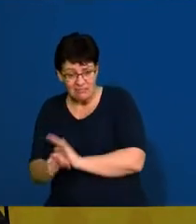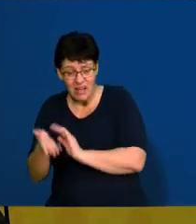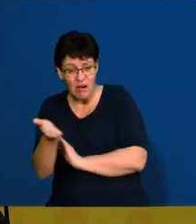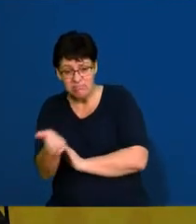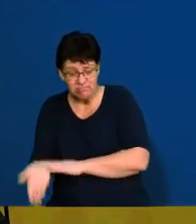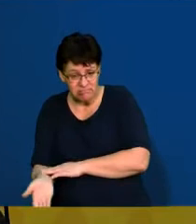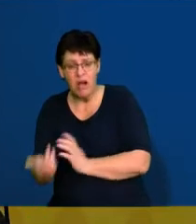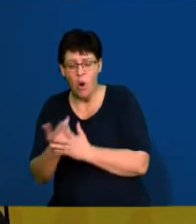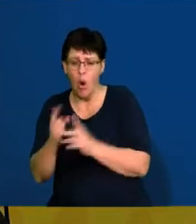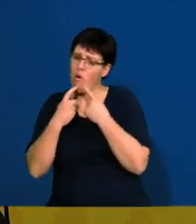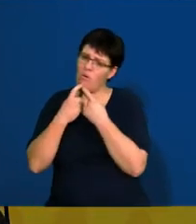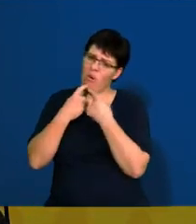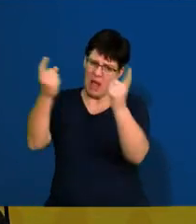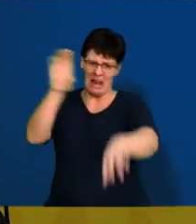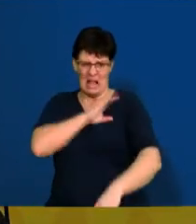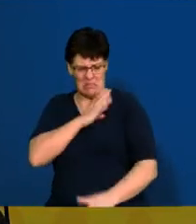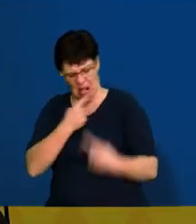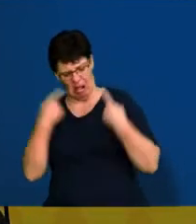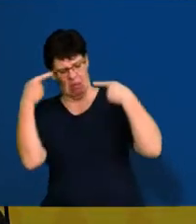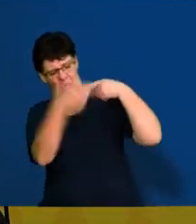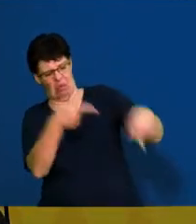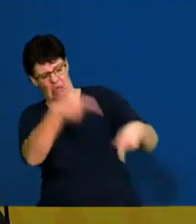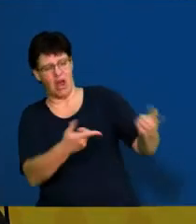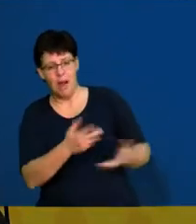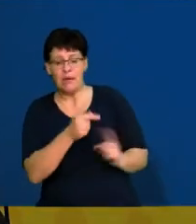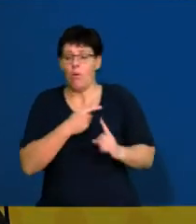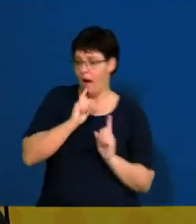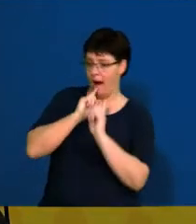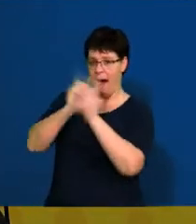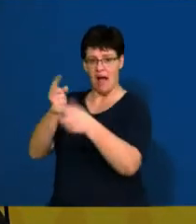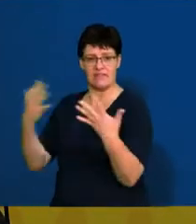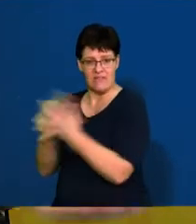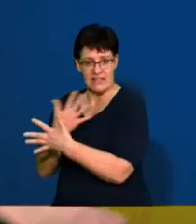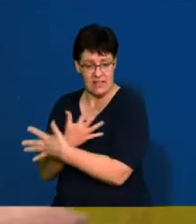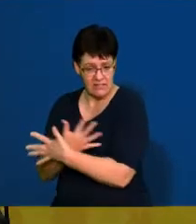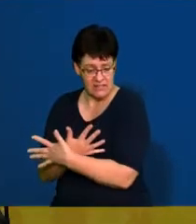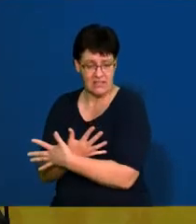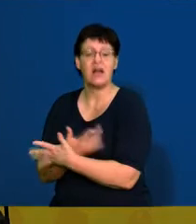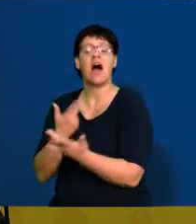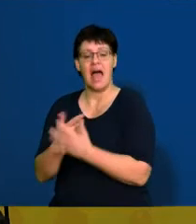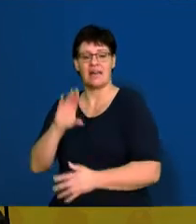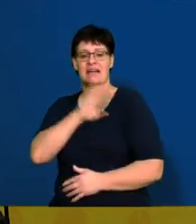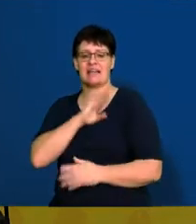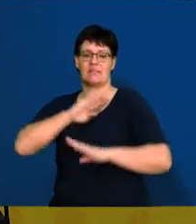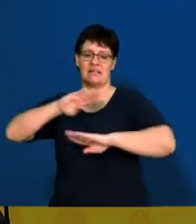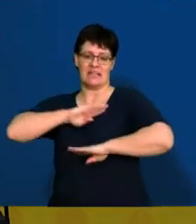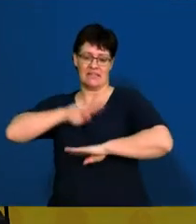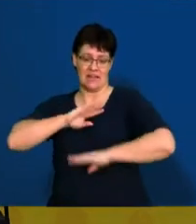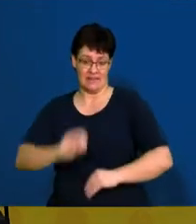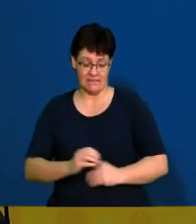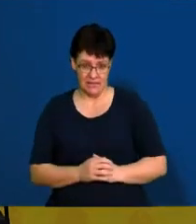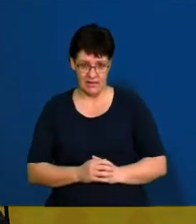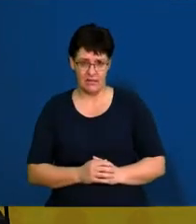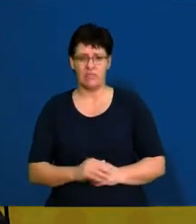such as a complaint by a customer that it gets answered in a timeless fashion and that the customers are